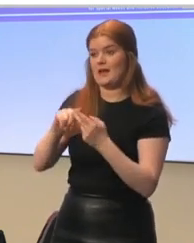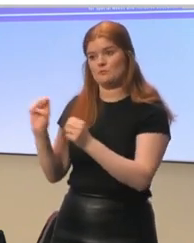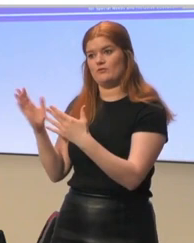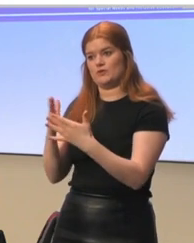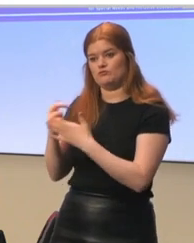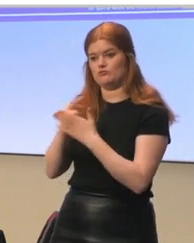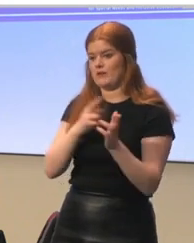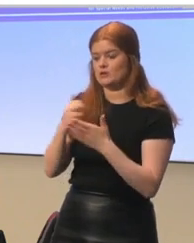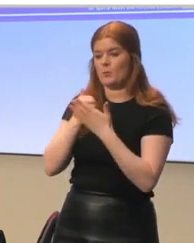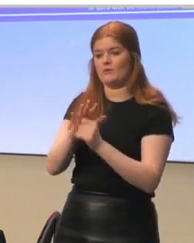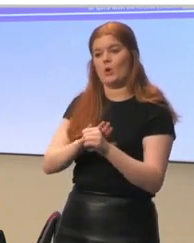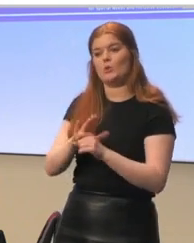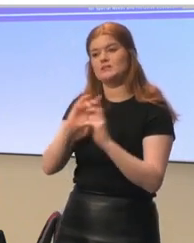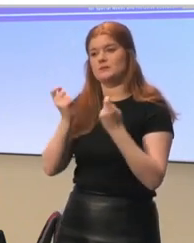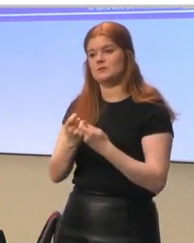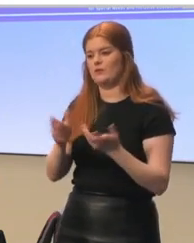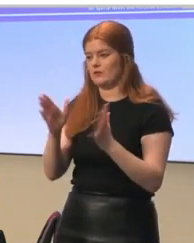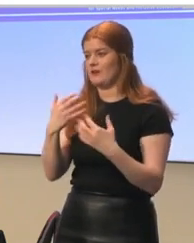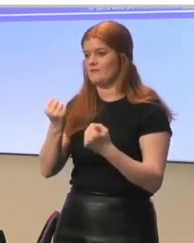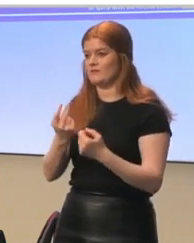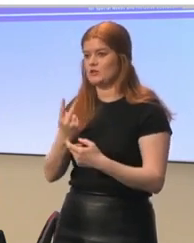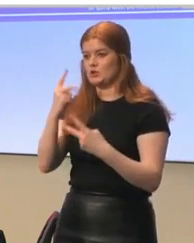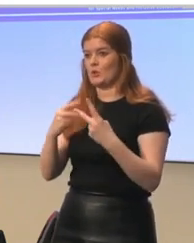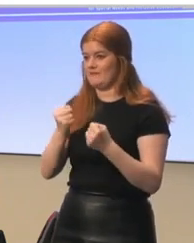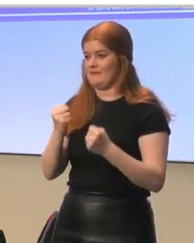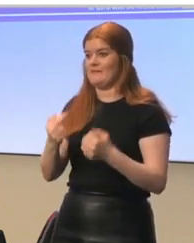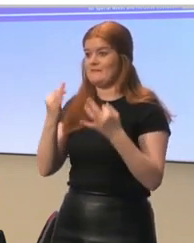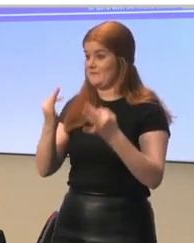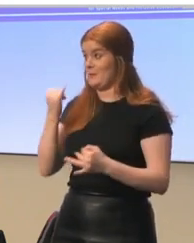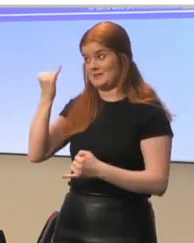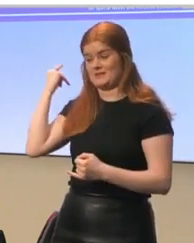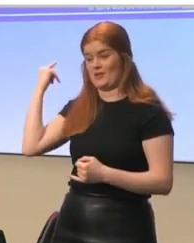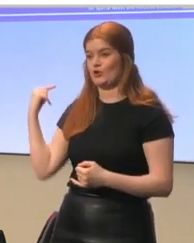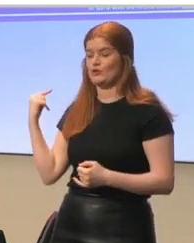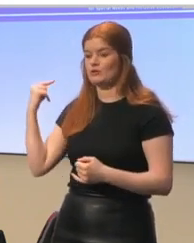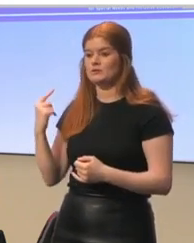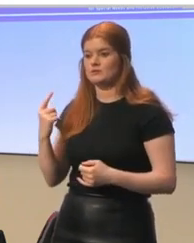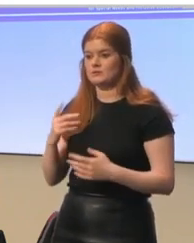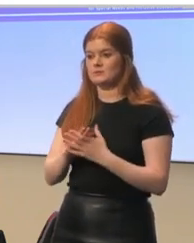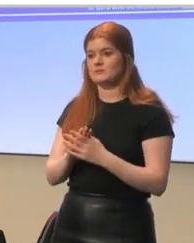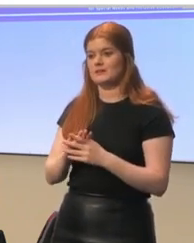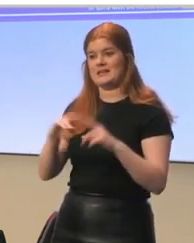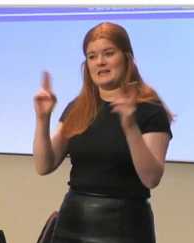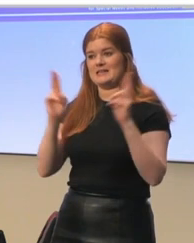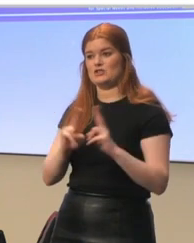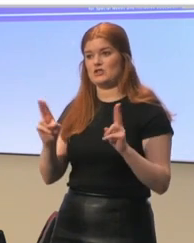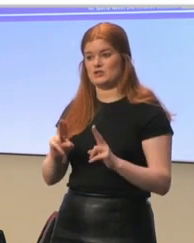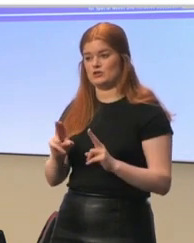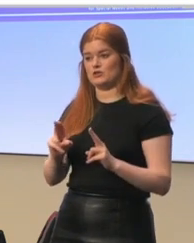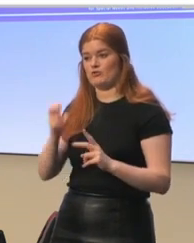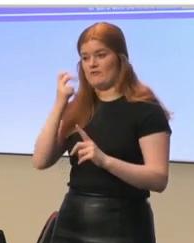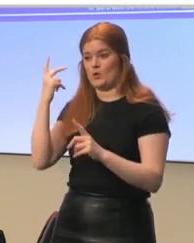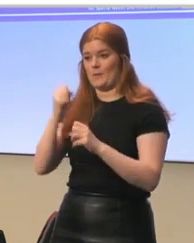support for the local teams. And we had two very concrete suggestions here. An international review on well-being,